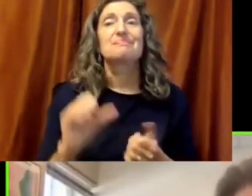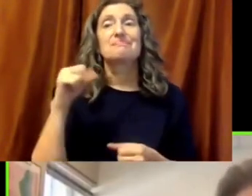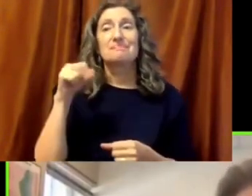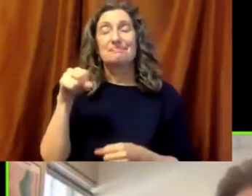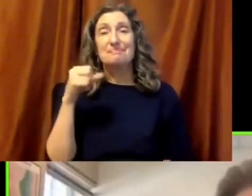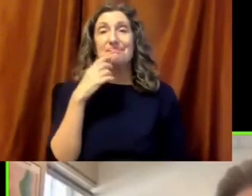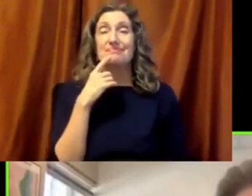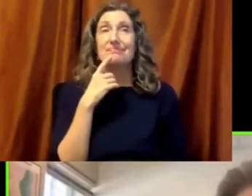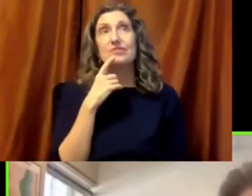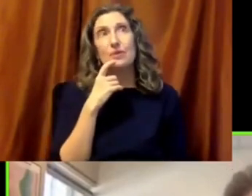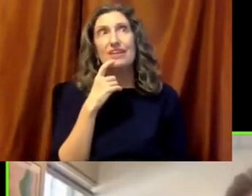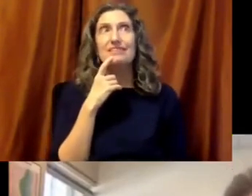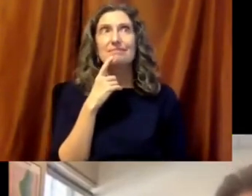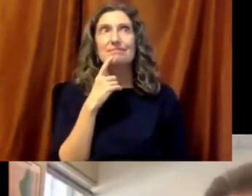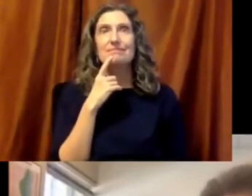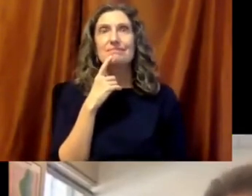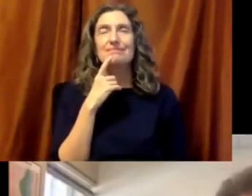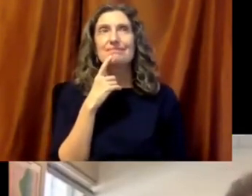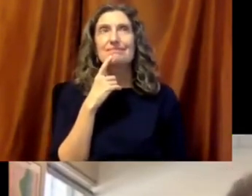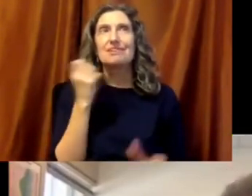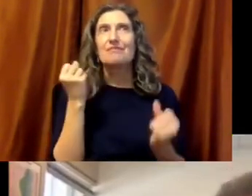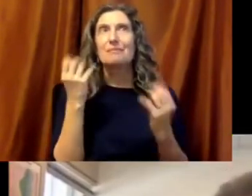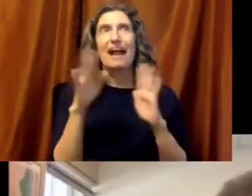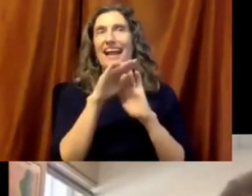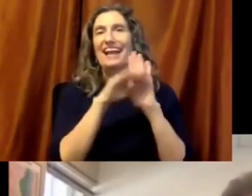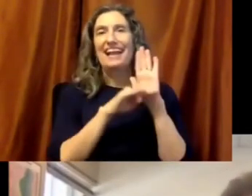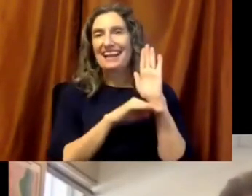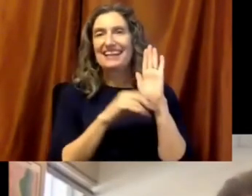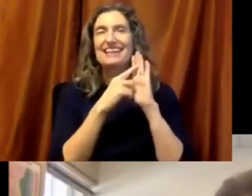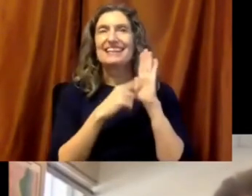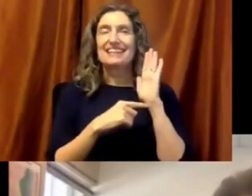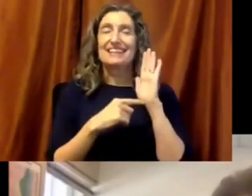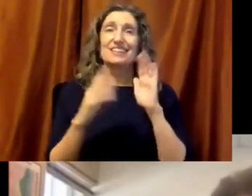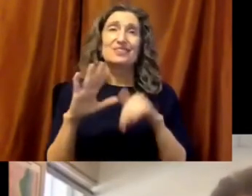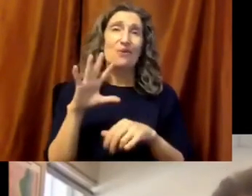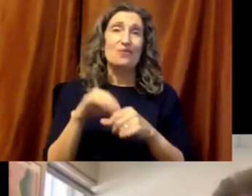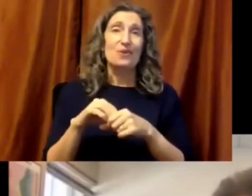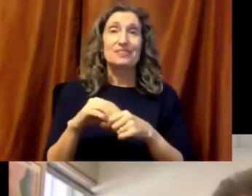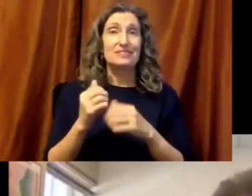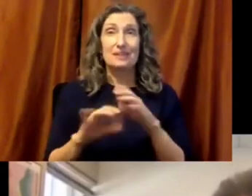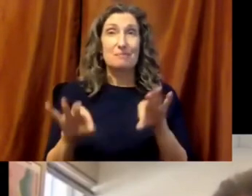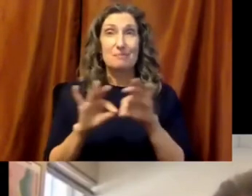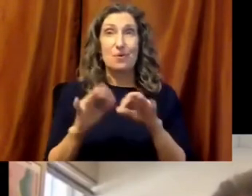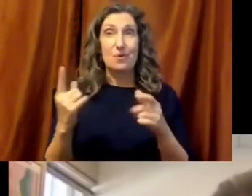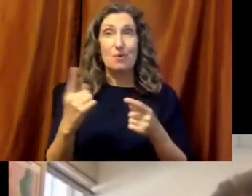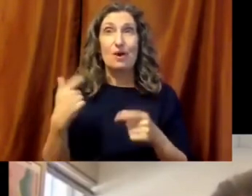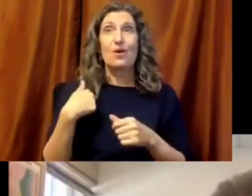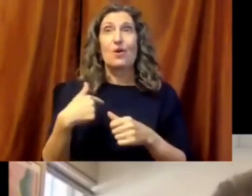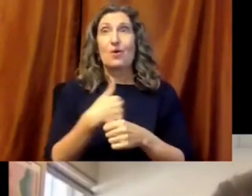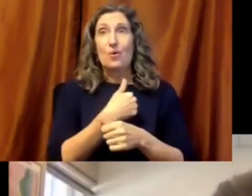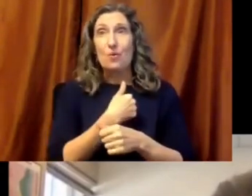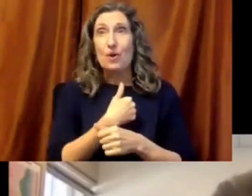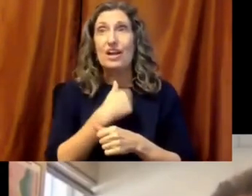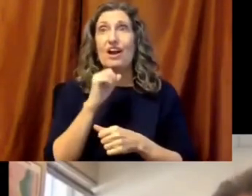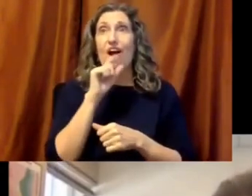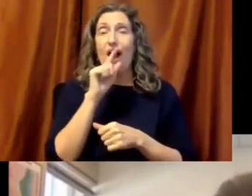by this pandemic? Yeah. Well, there's so many things to think about there. One is, of course, we want to be part of the